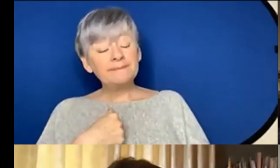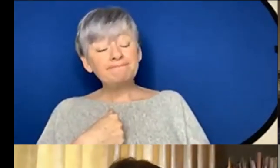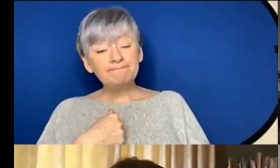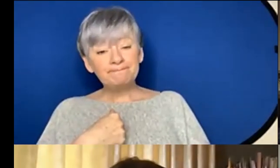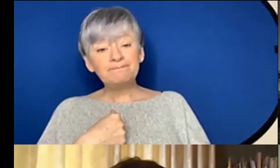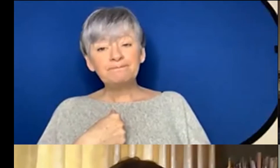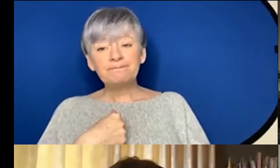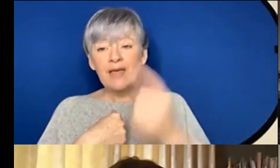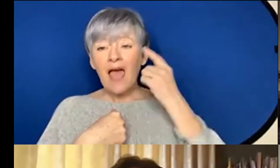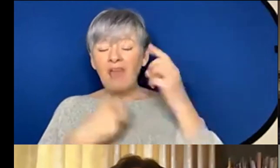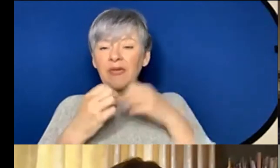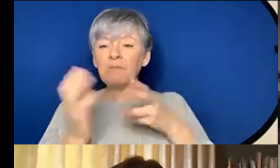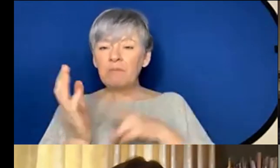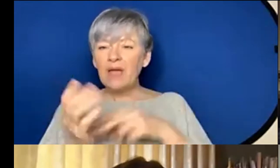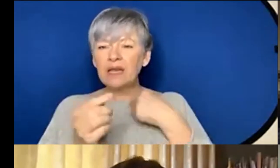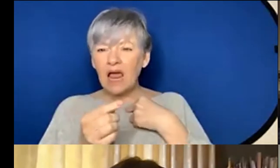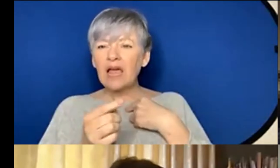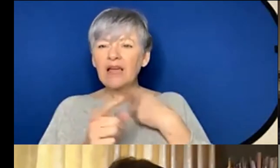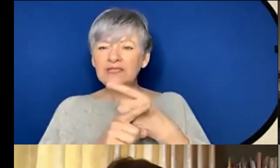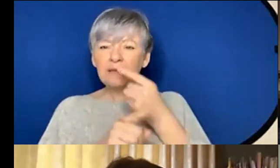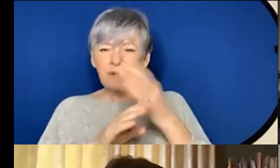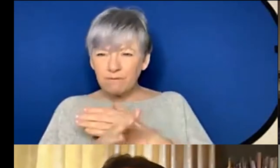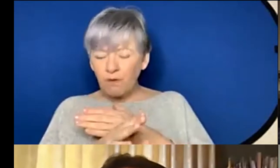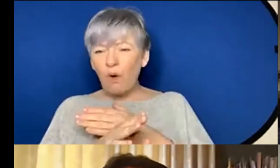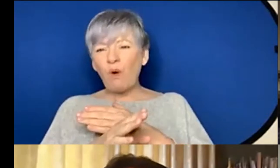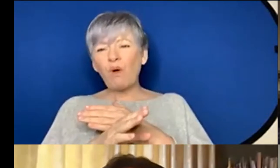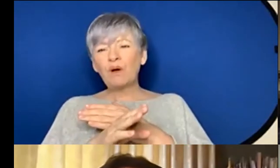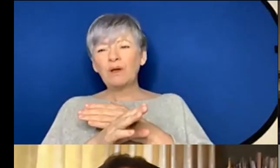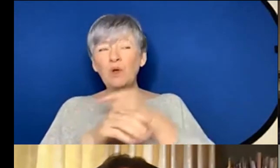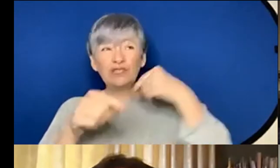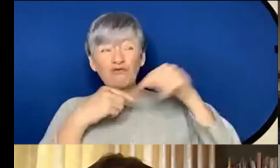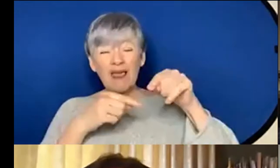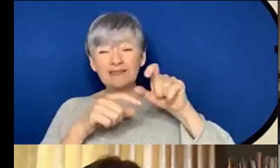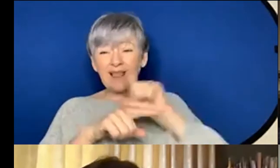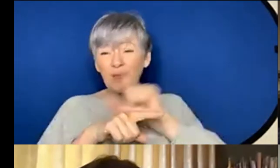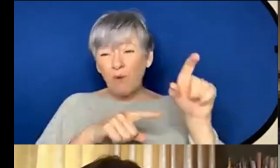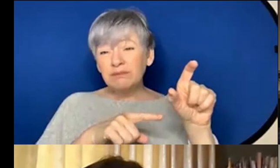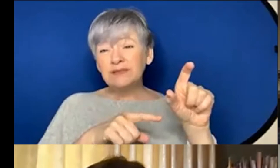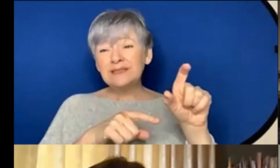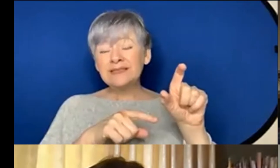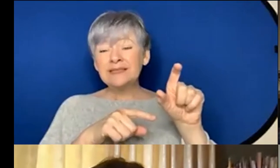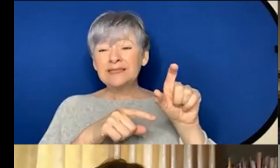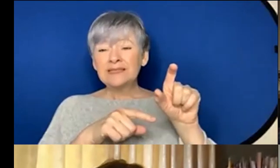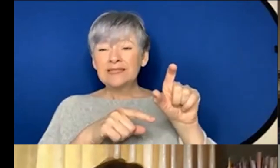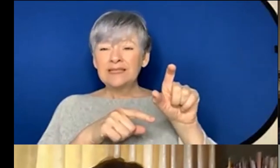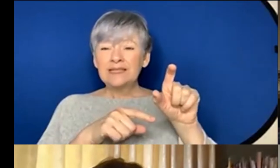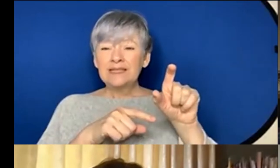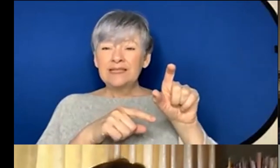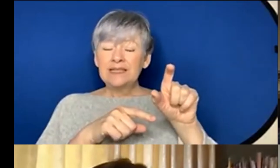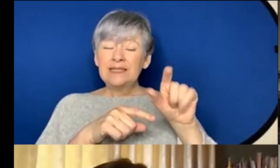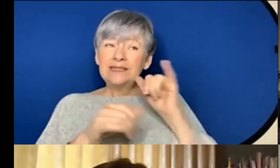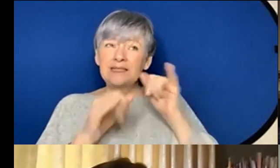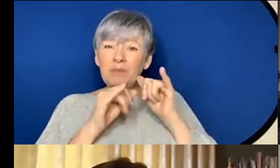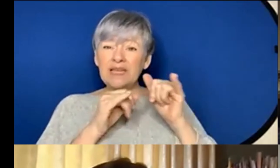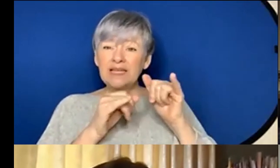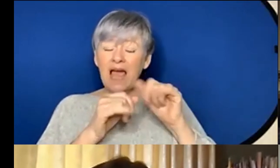Ben might have mentioned a few times I think when we were at the first neurodivergent courses and it's basically the fact that sometimes I have to